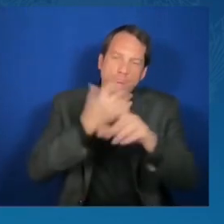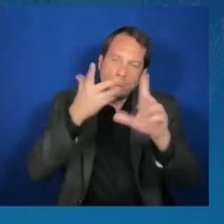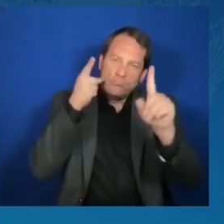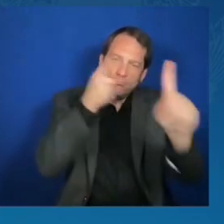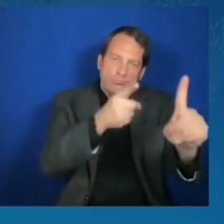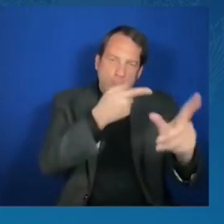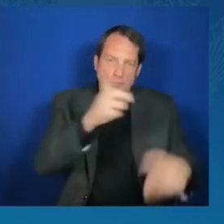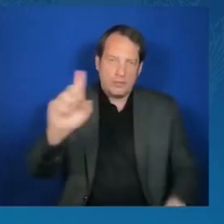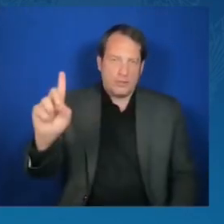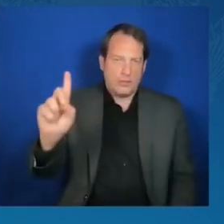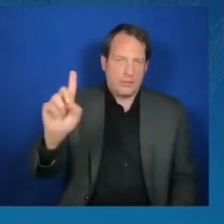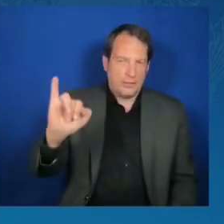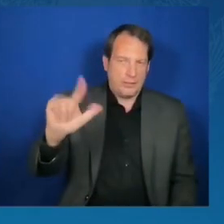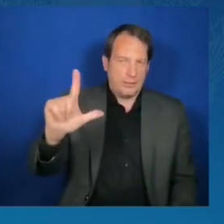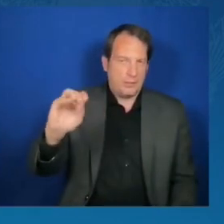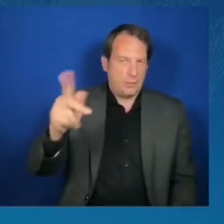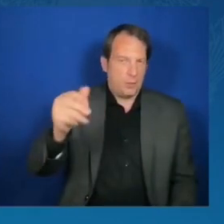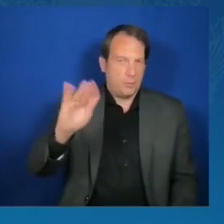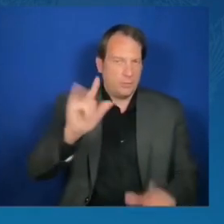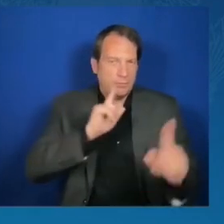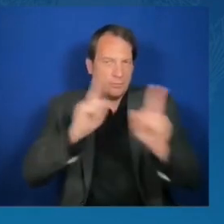deliver opening remarks. Thank you.